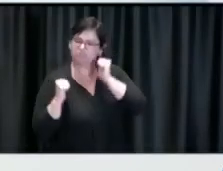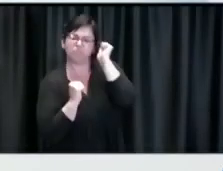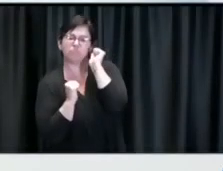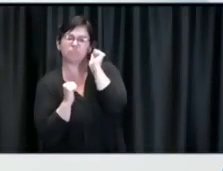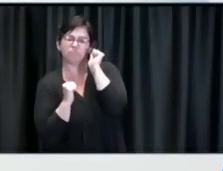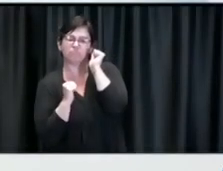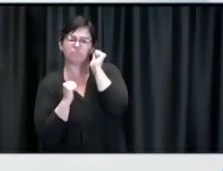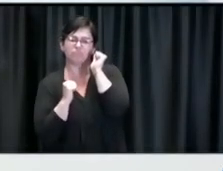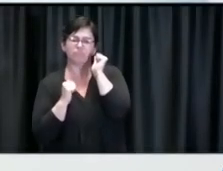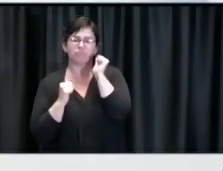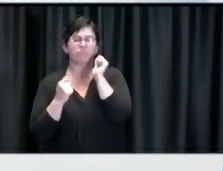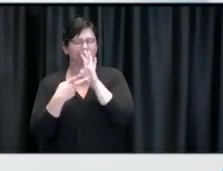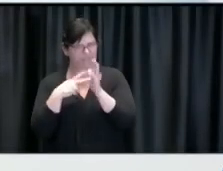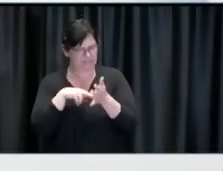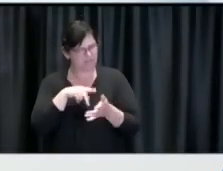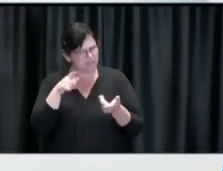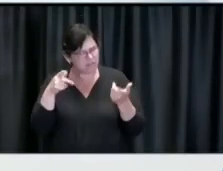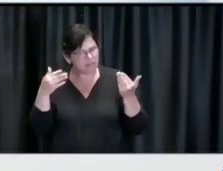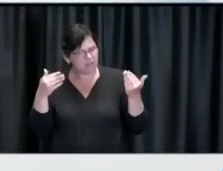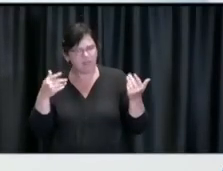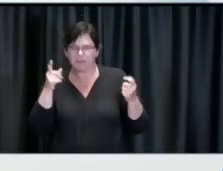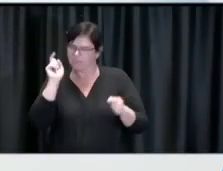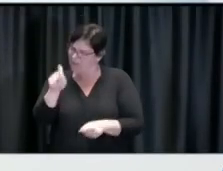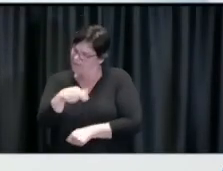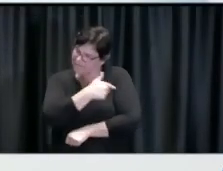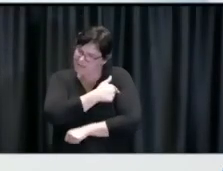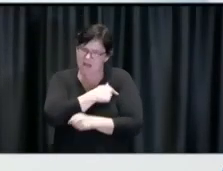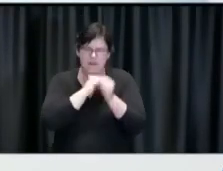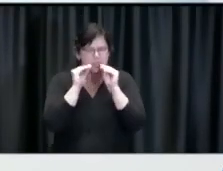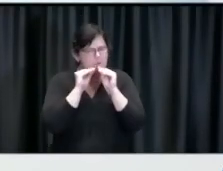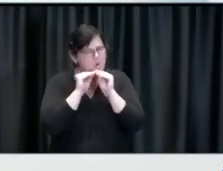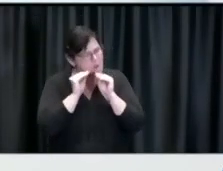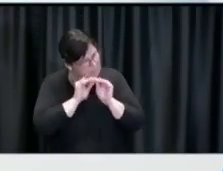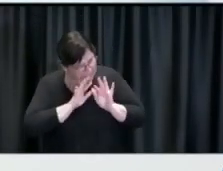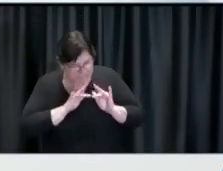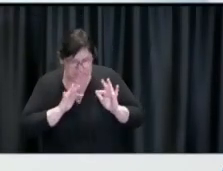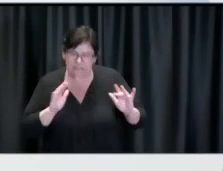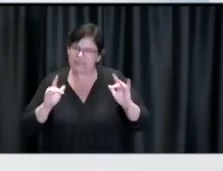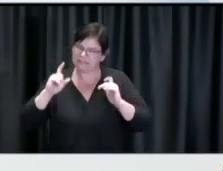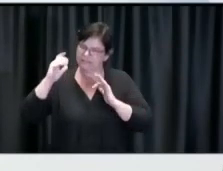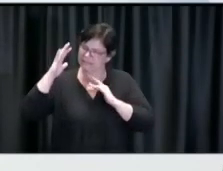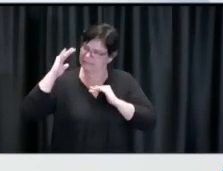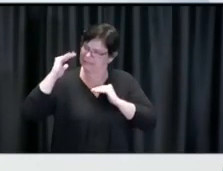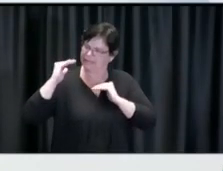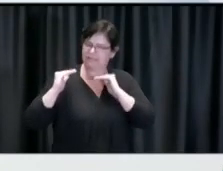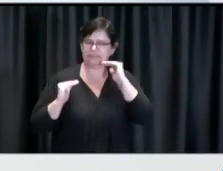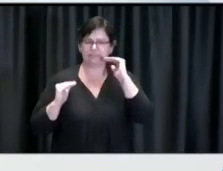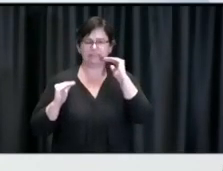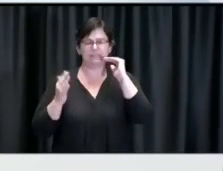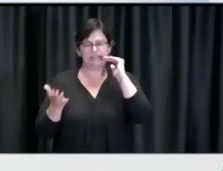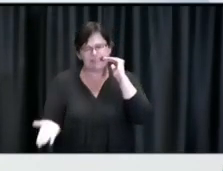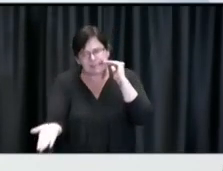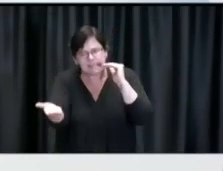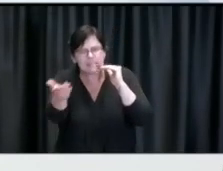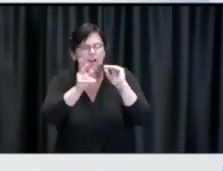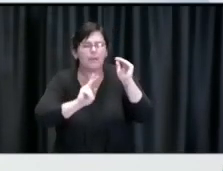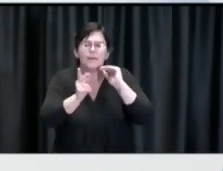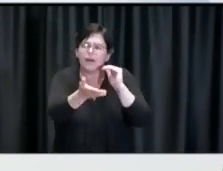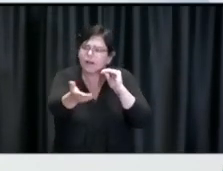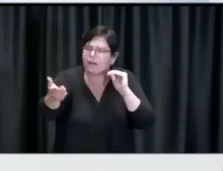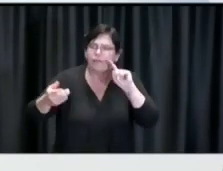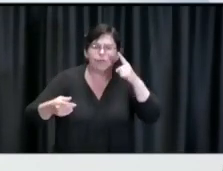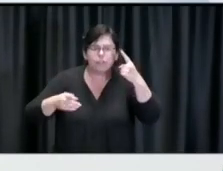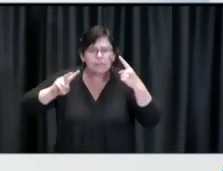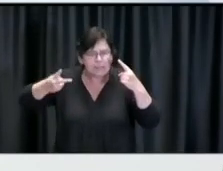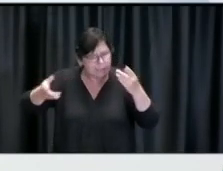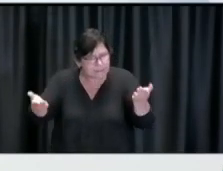At this point in the pandemic, while we are less at the mercy of the COVID-19 virus, we aren't